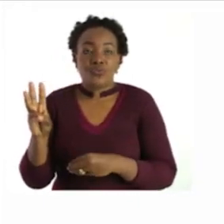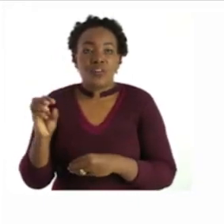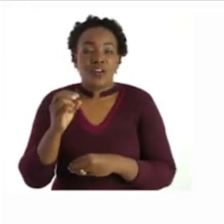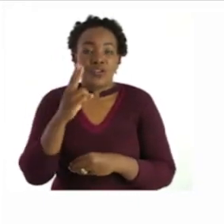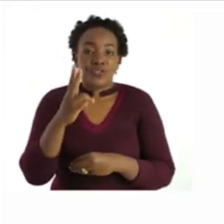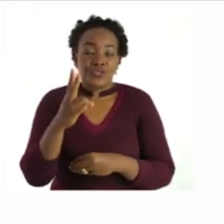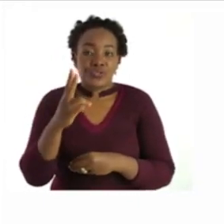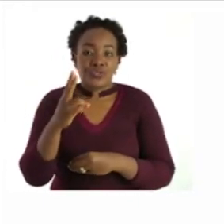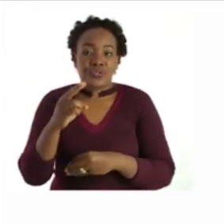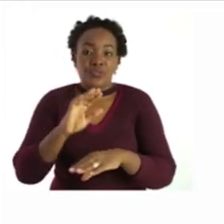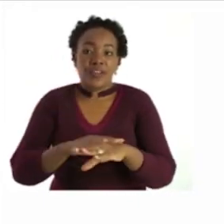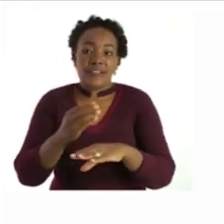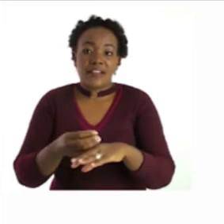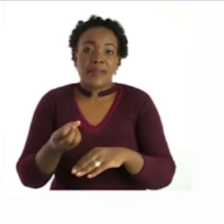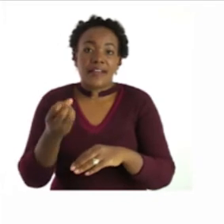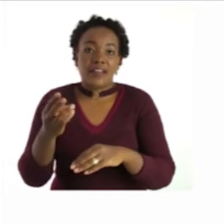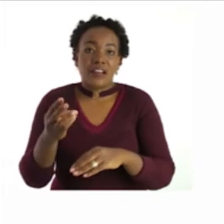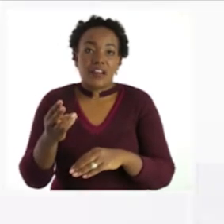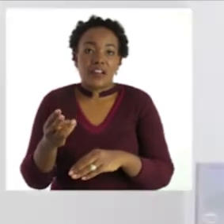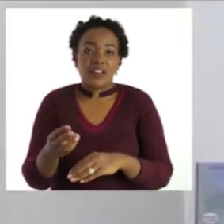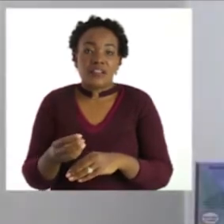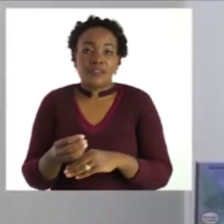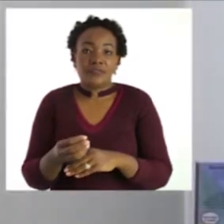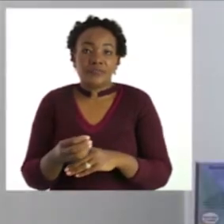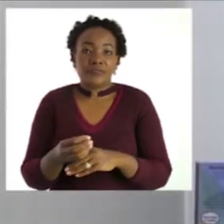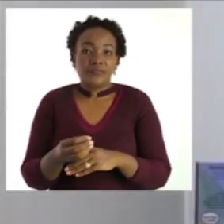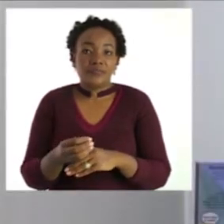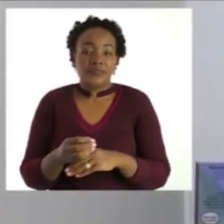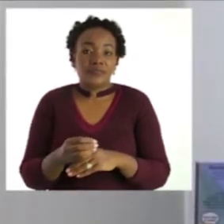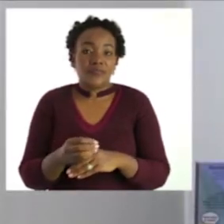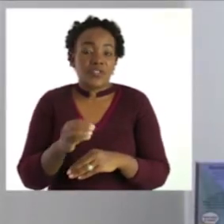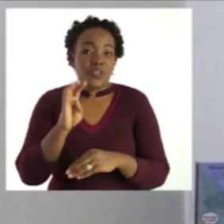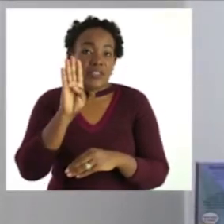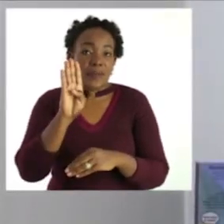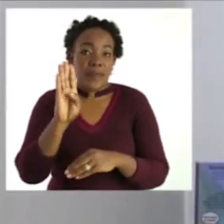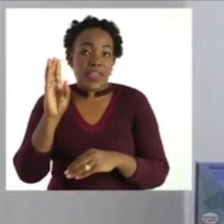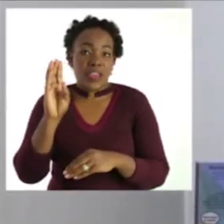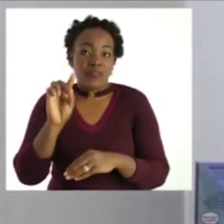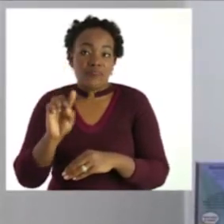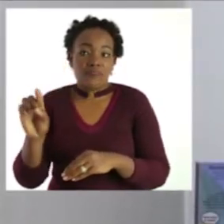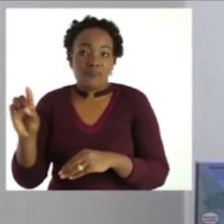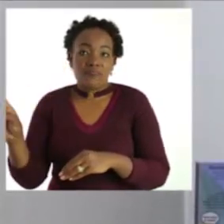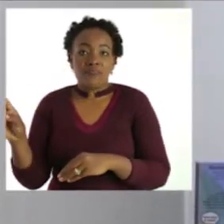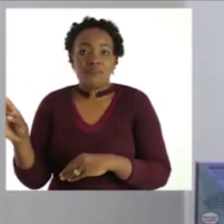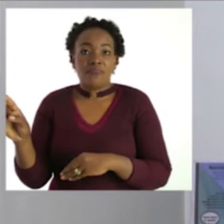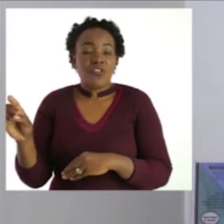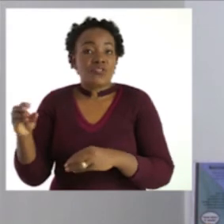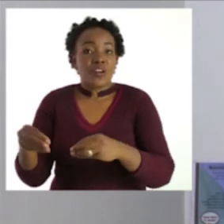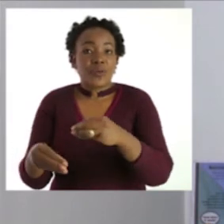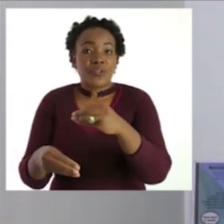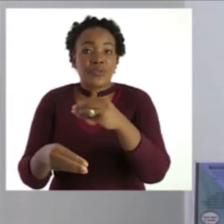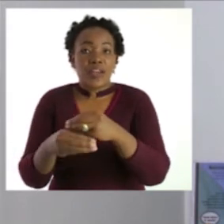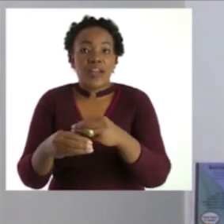examples be so the sound